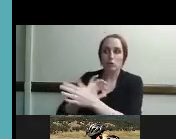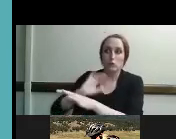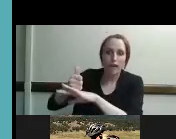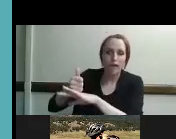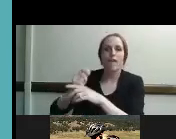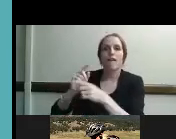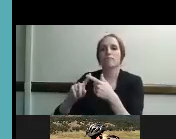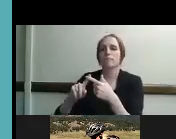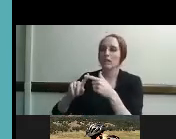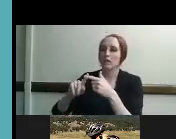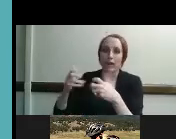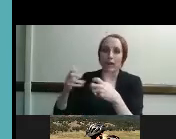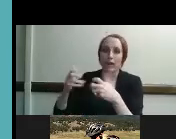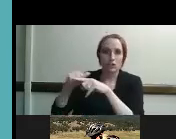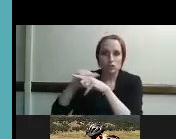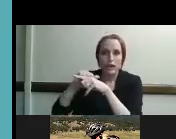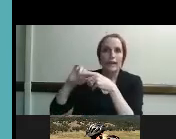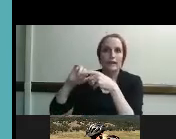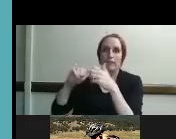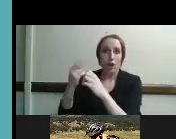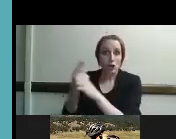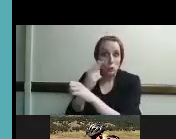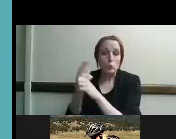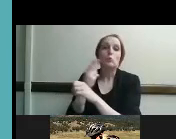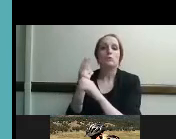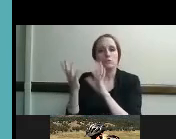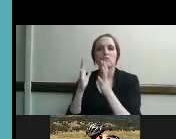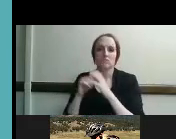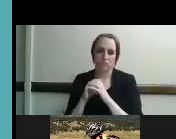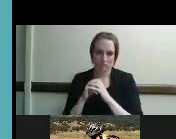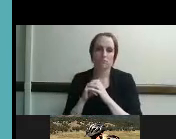as needed to achieve their goals for communication